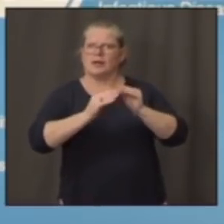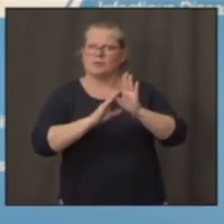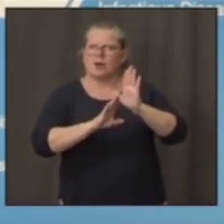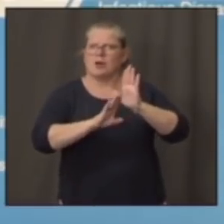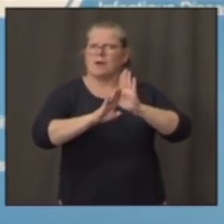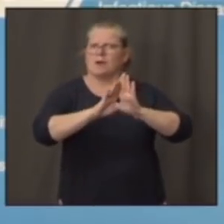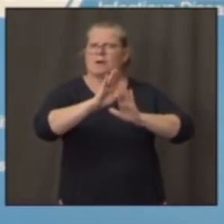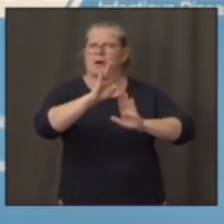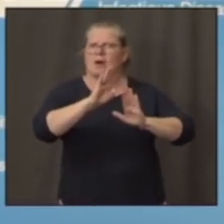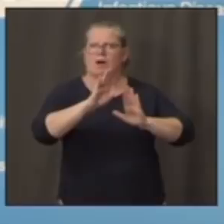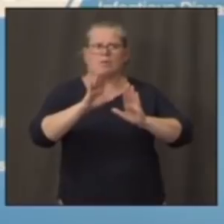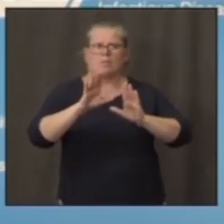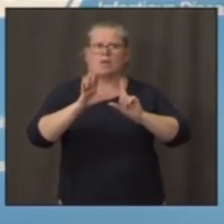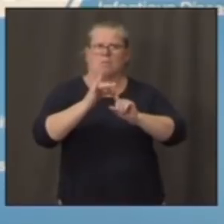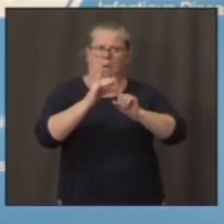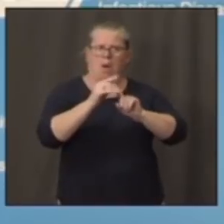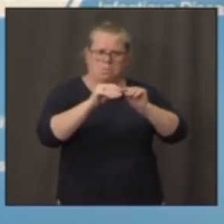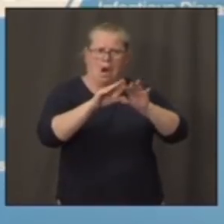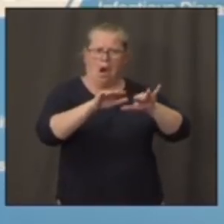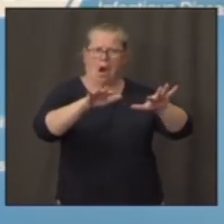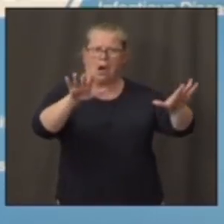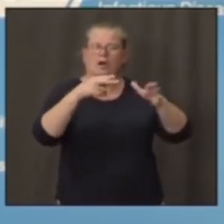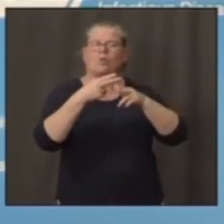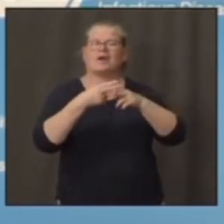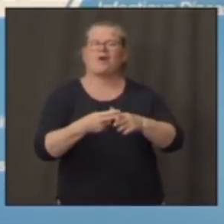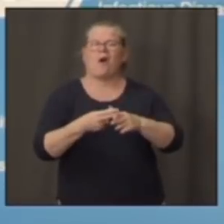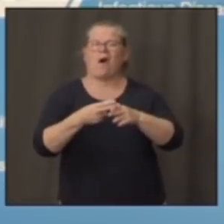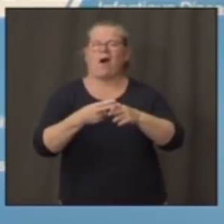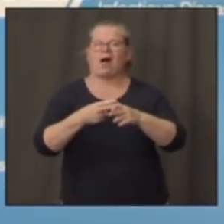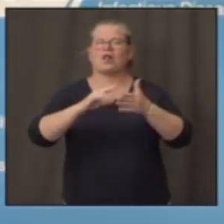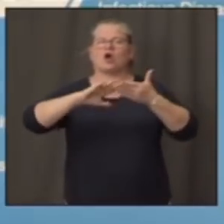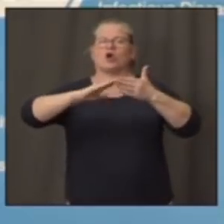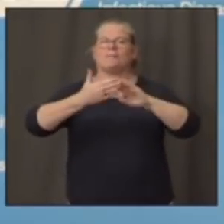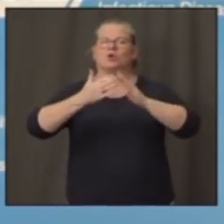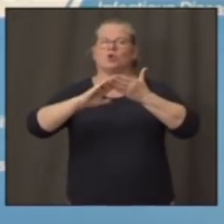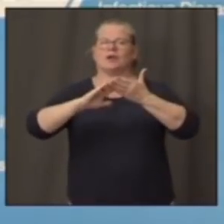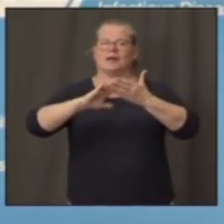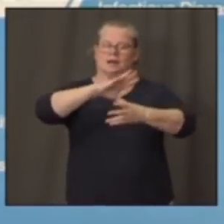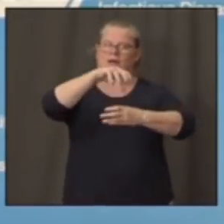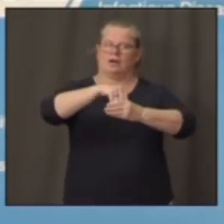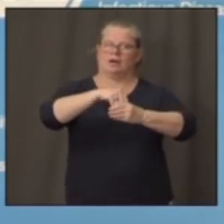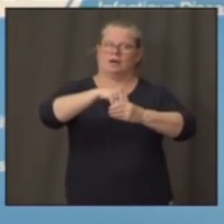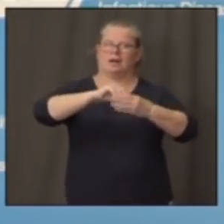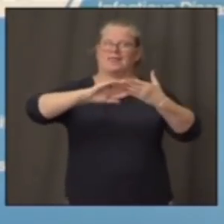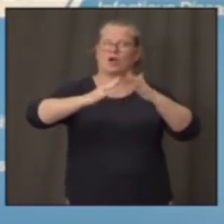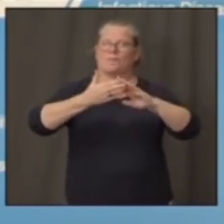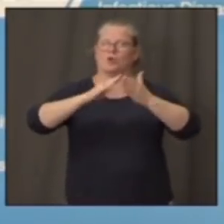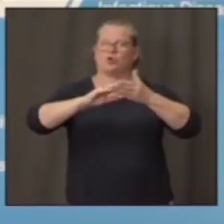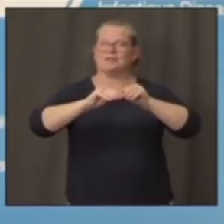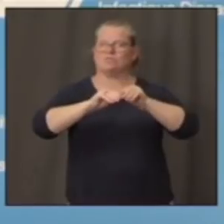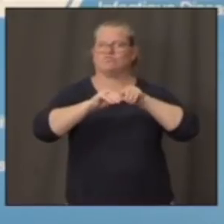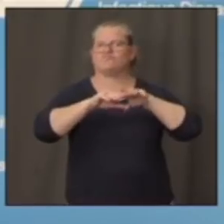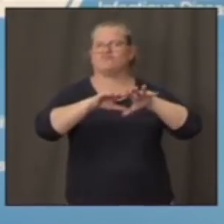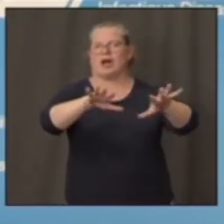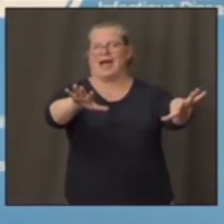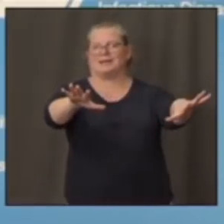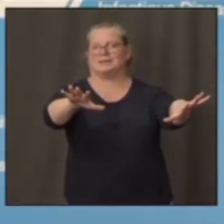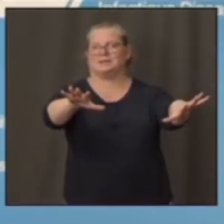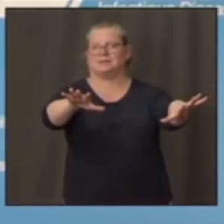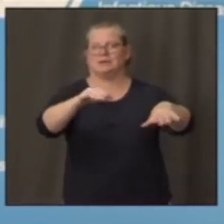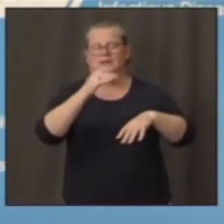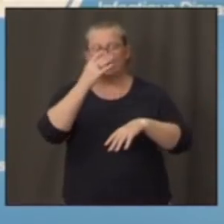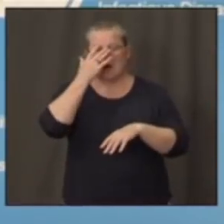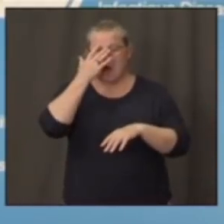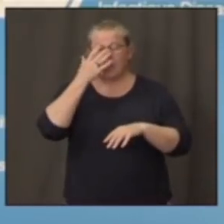inherent community spread. And the reason why she's saying is a new phase is because